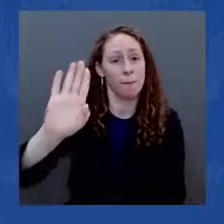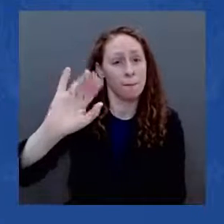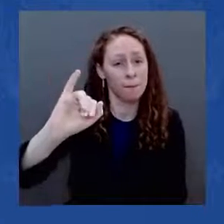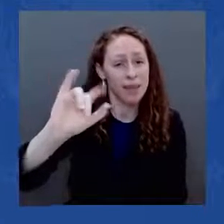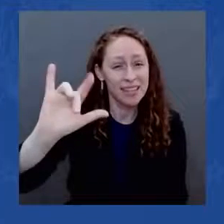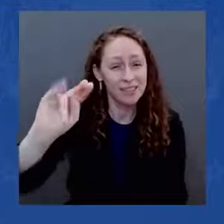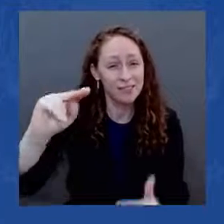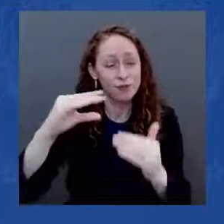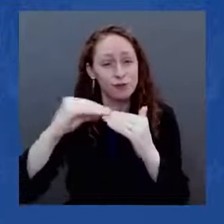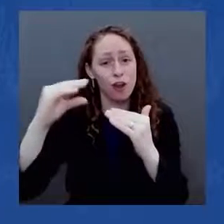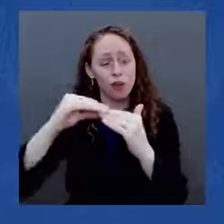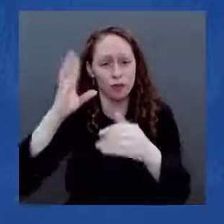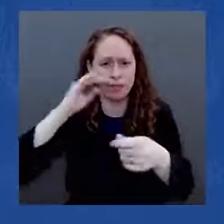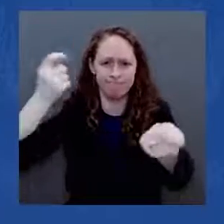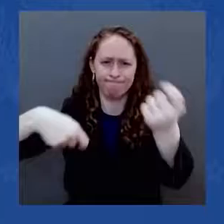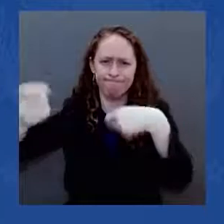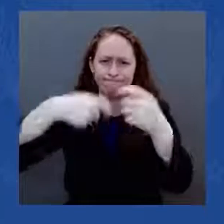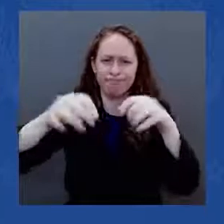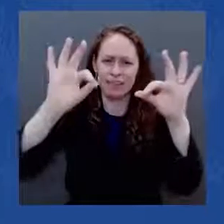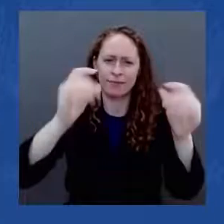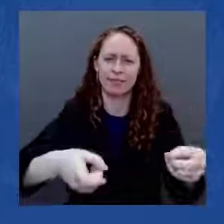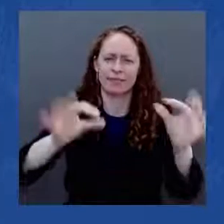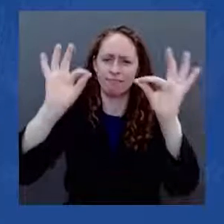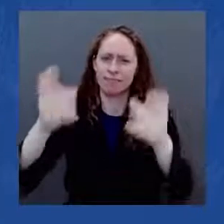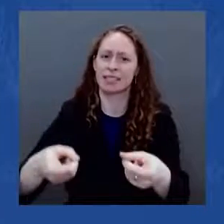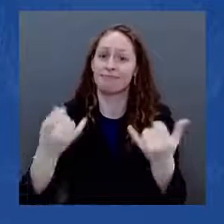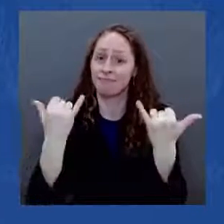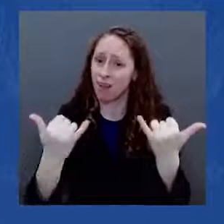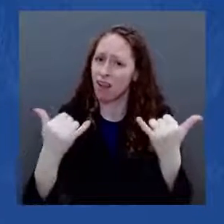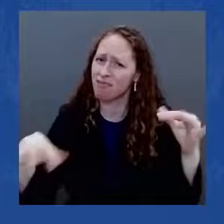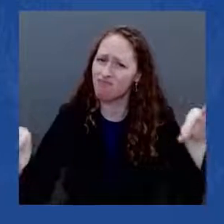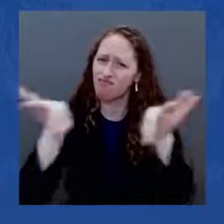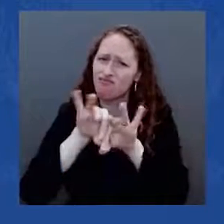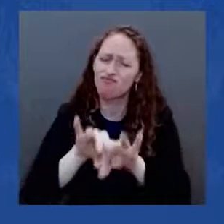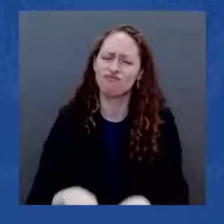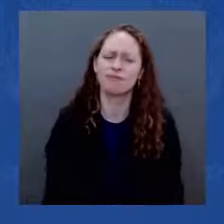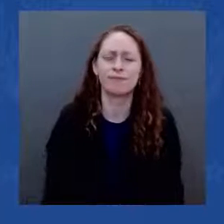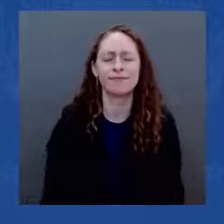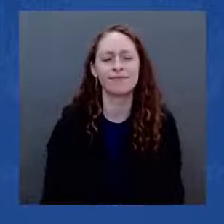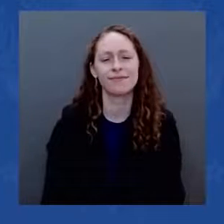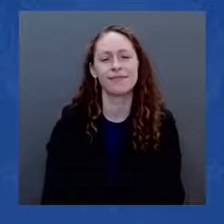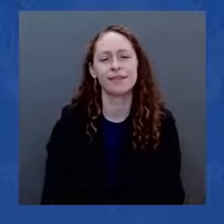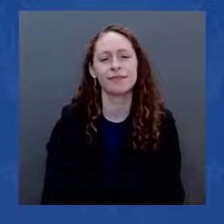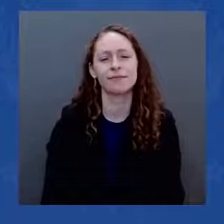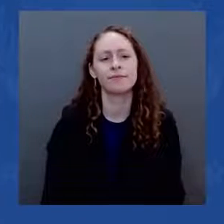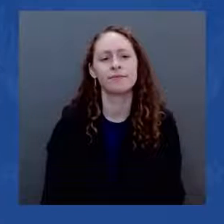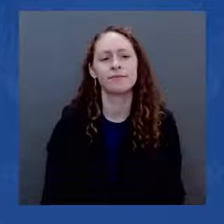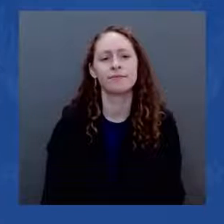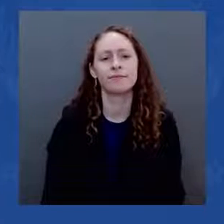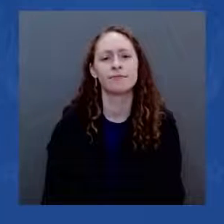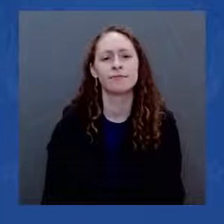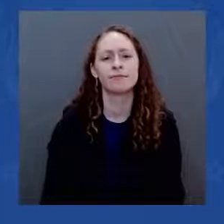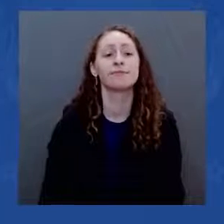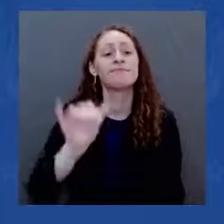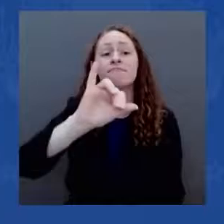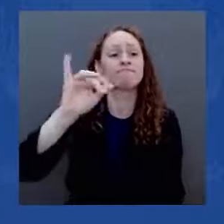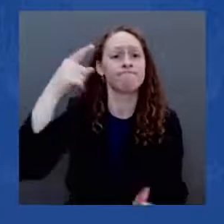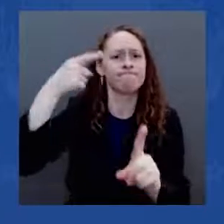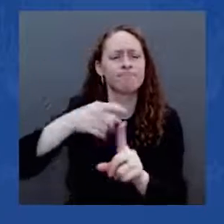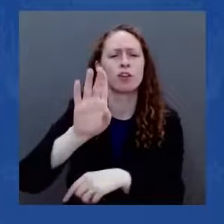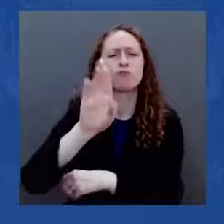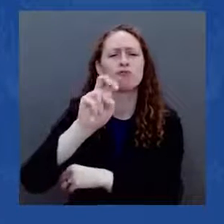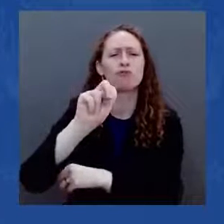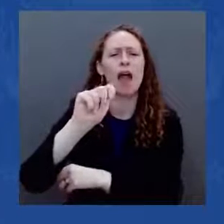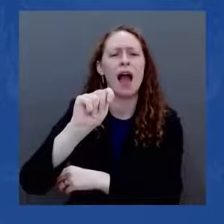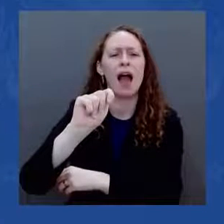These are bridges like, and I've seen them, the Brent Spence Bridge connecting Ohio and Kentucky, the